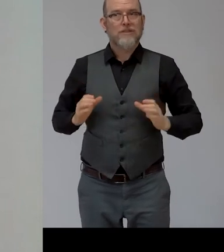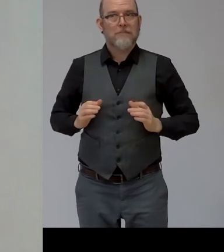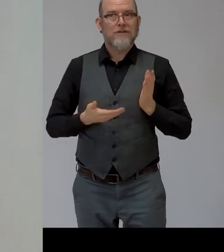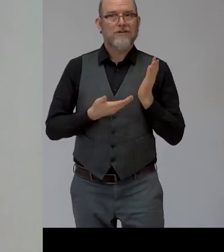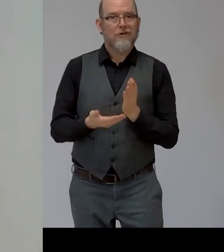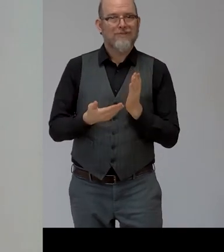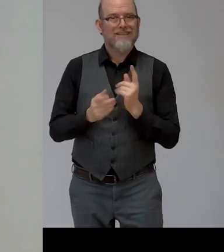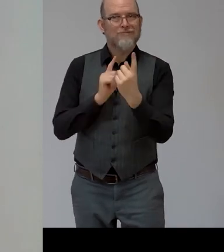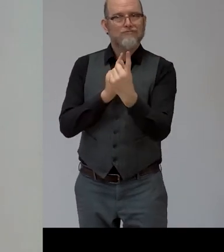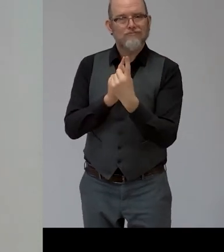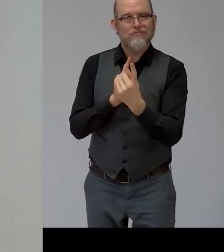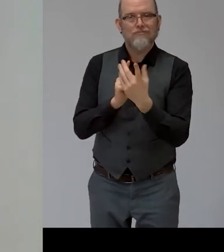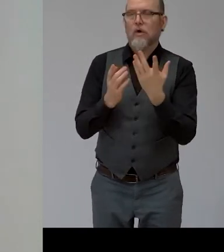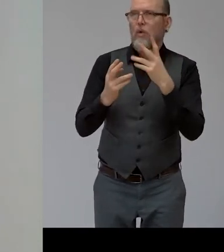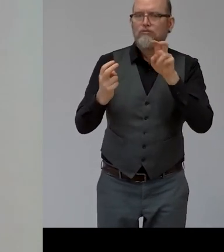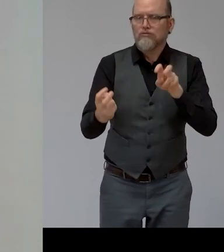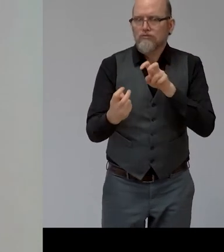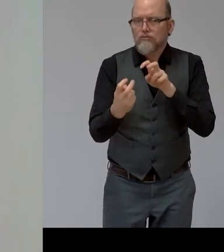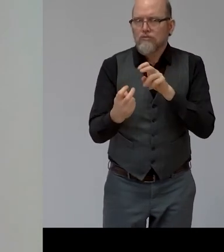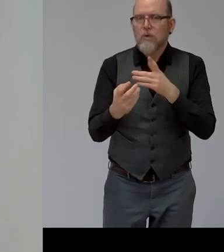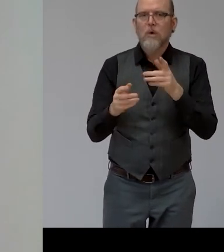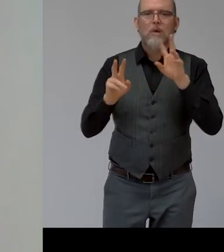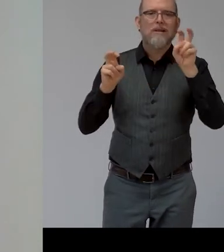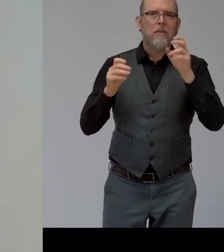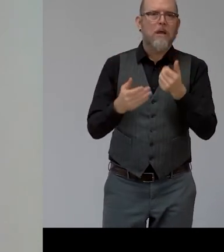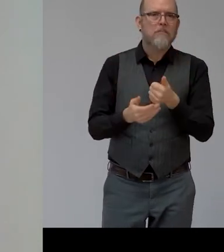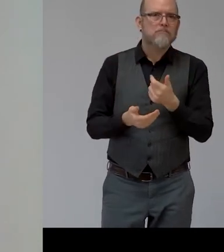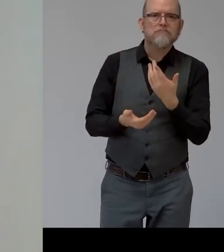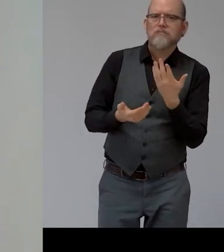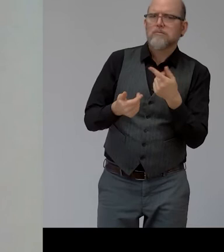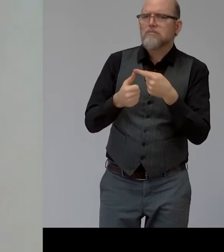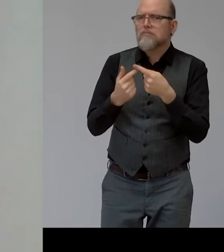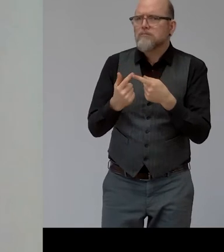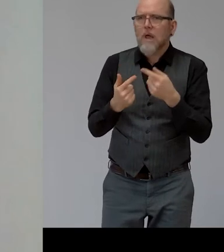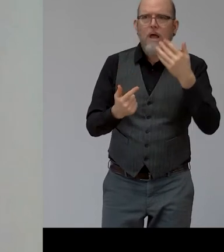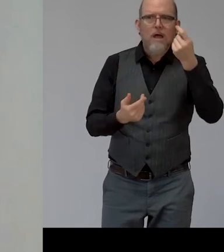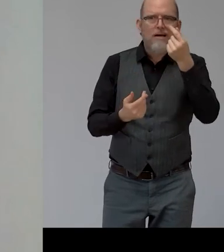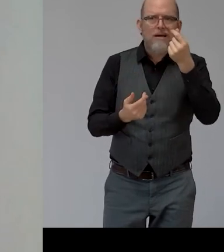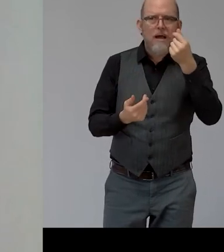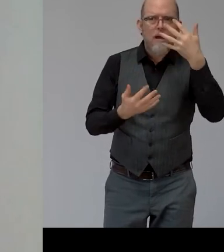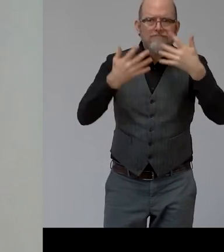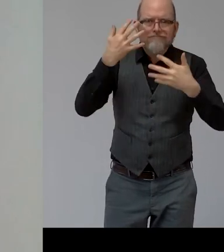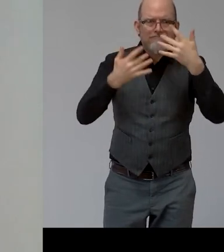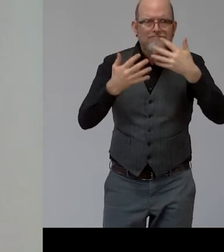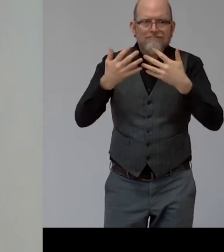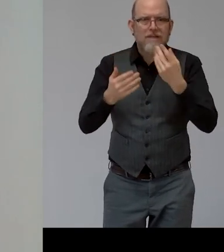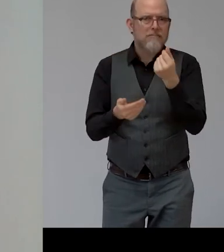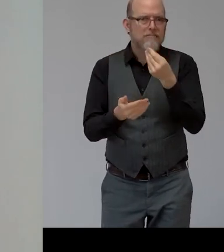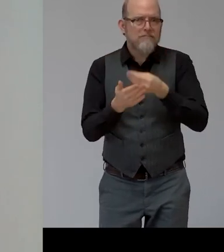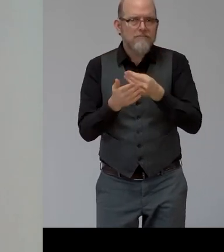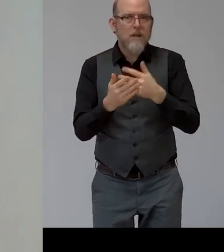and helping them with their power bill and questions and so on and so forth so it was it was a really good experience